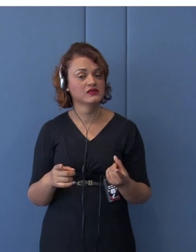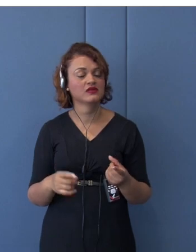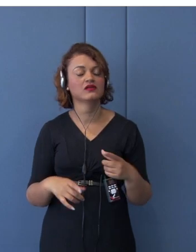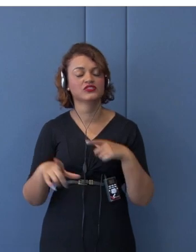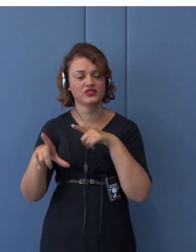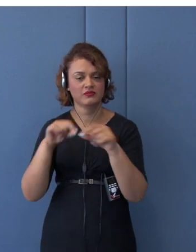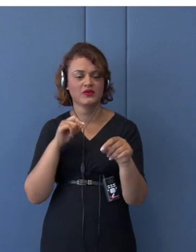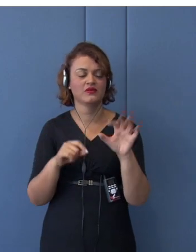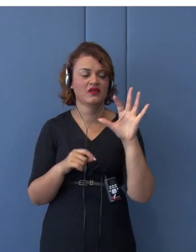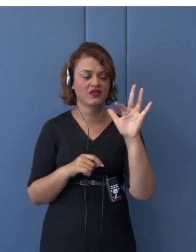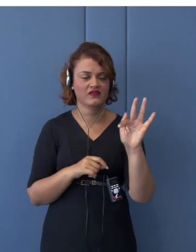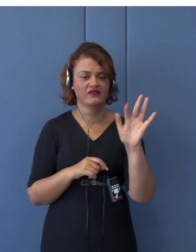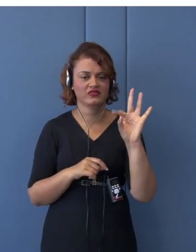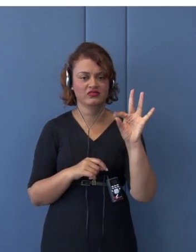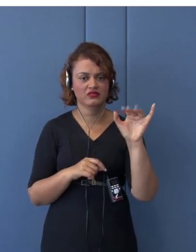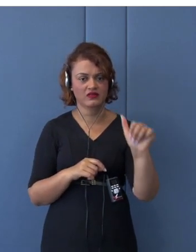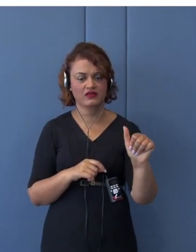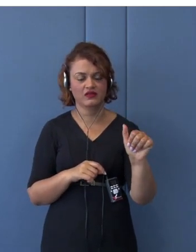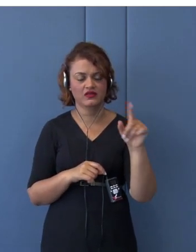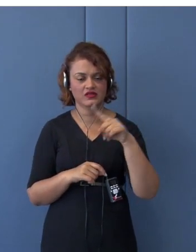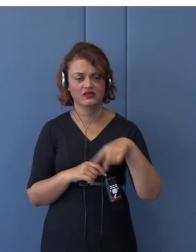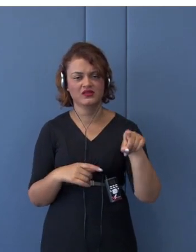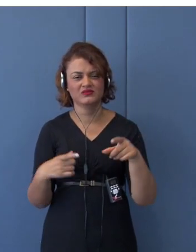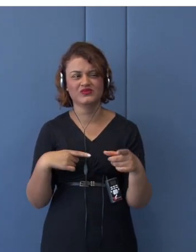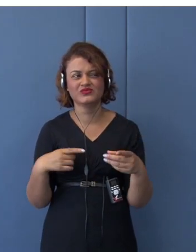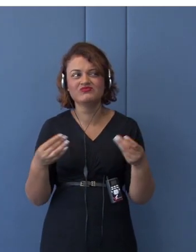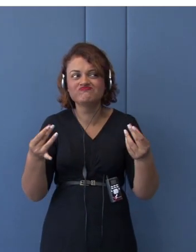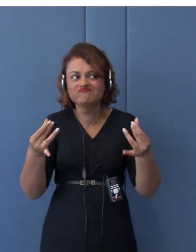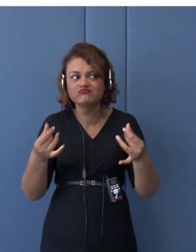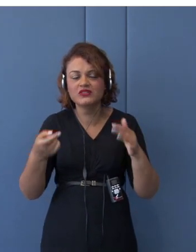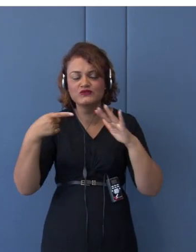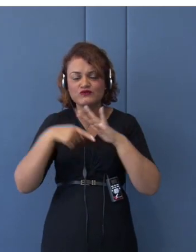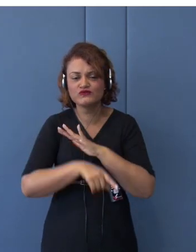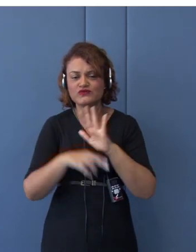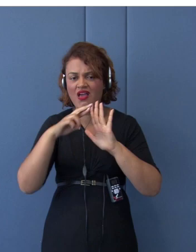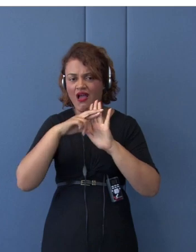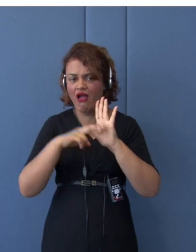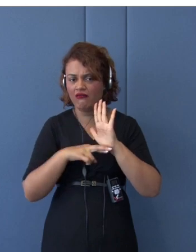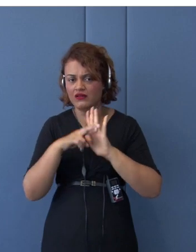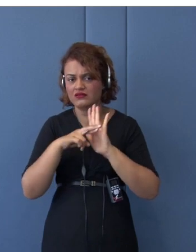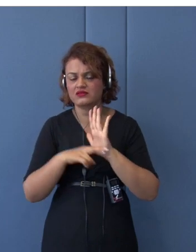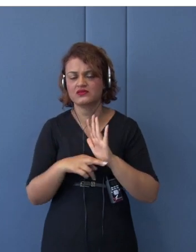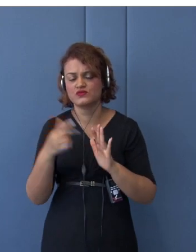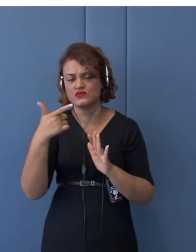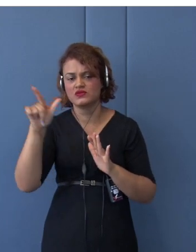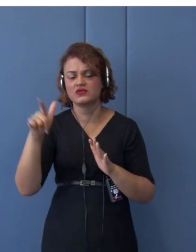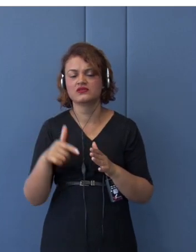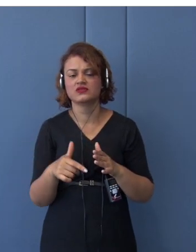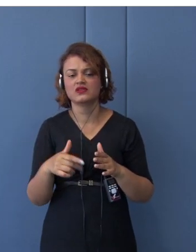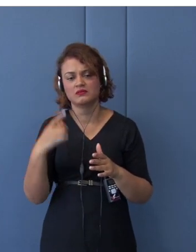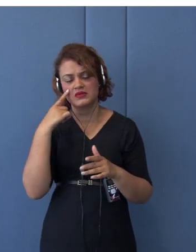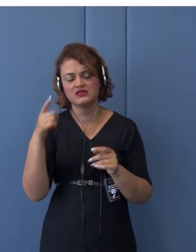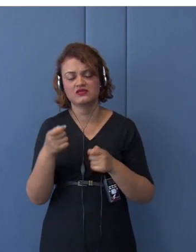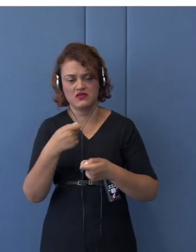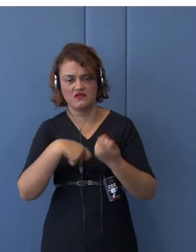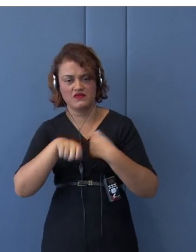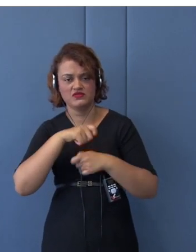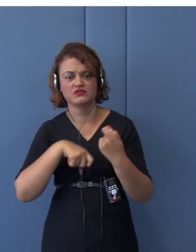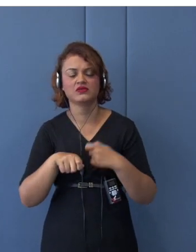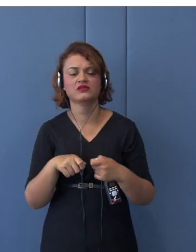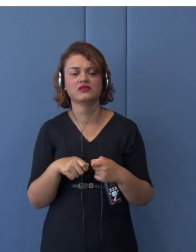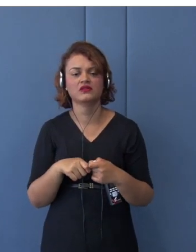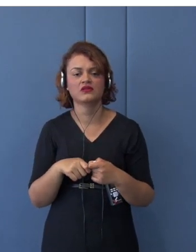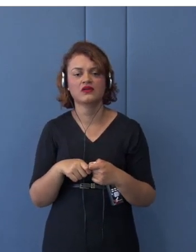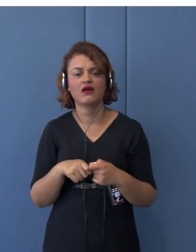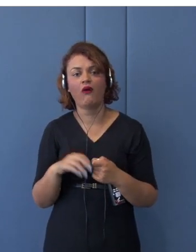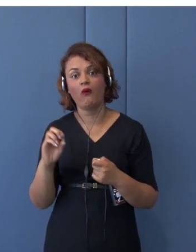sense of rules dealing with investment or, you know, intellectual